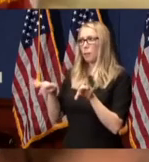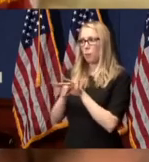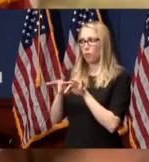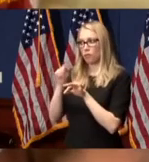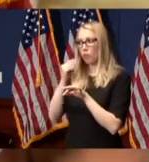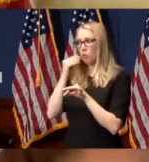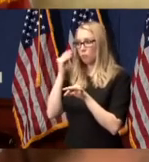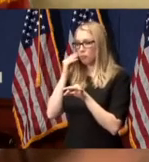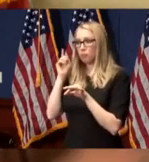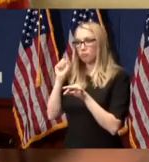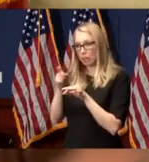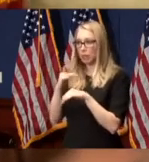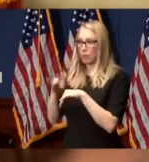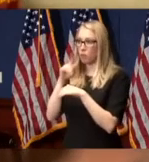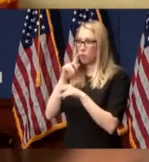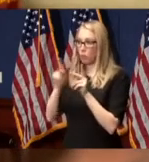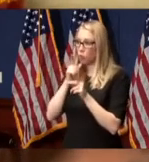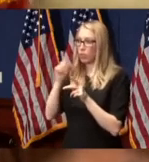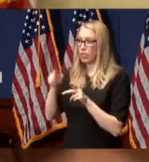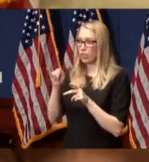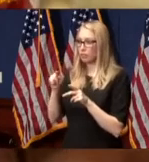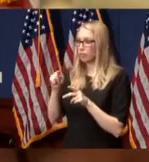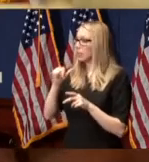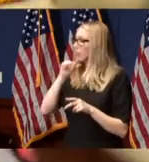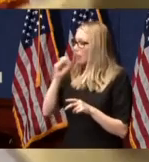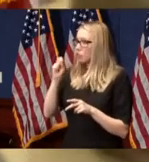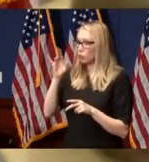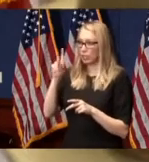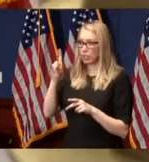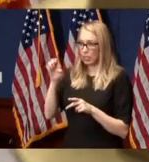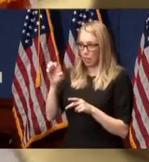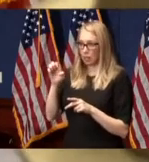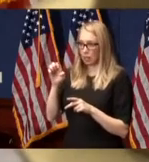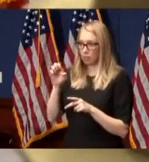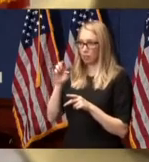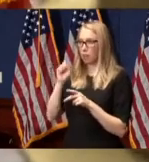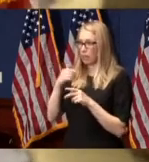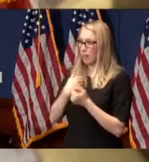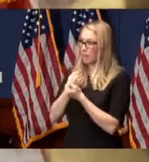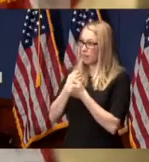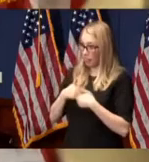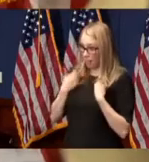home must be available to those who need it, not suicide. Life and liberty.